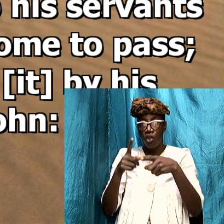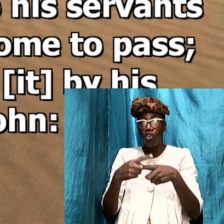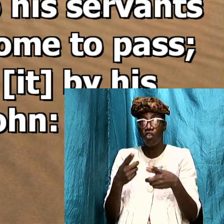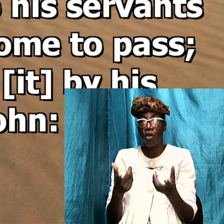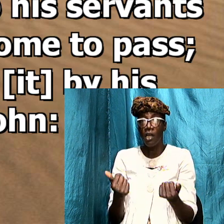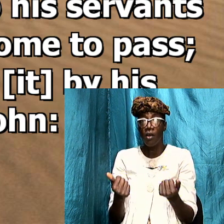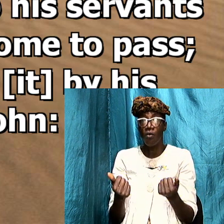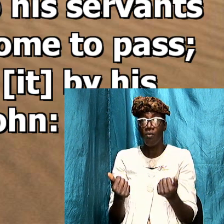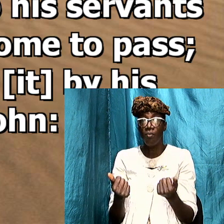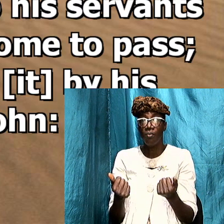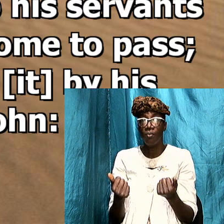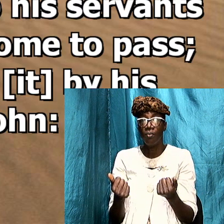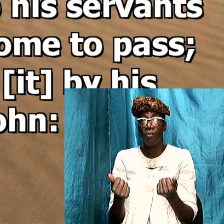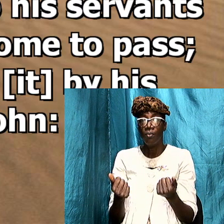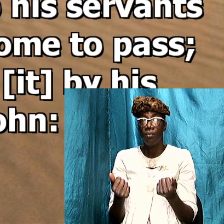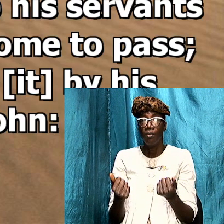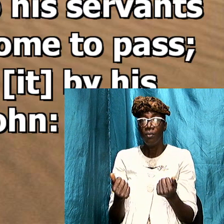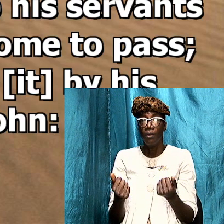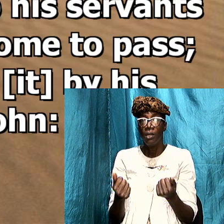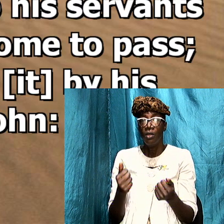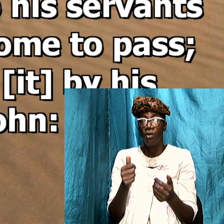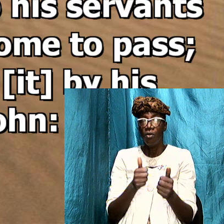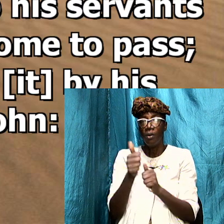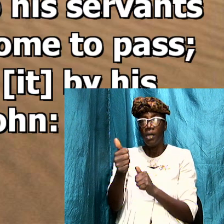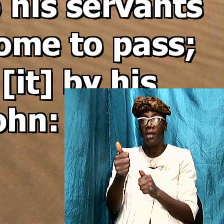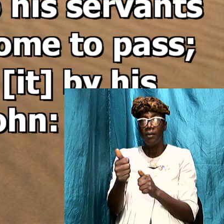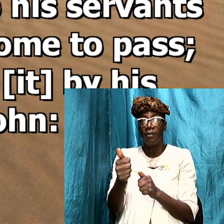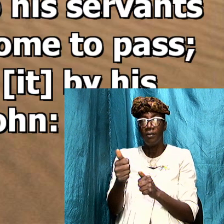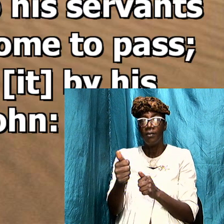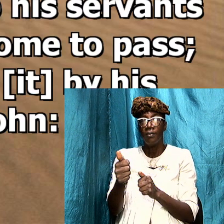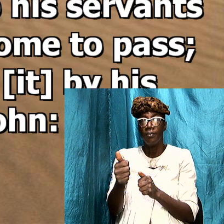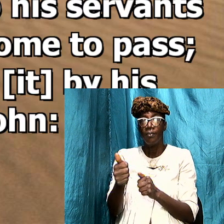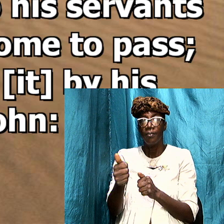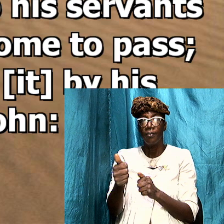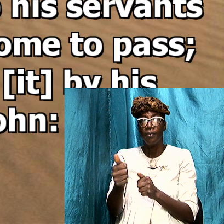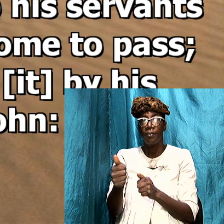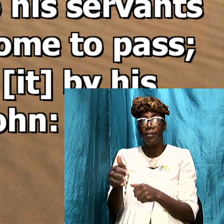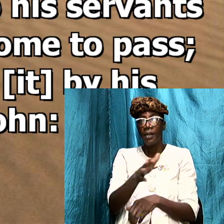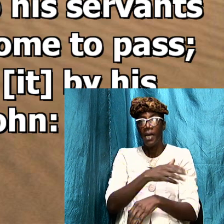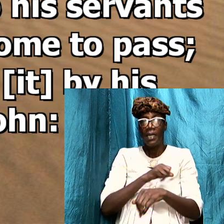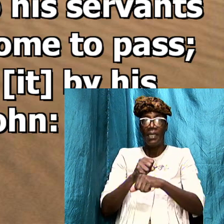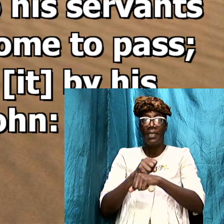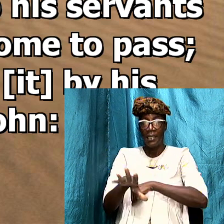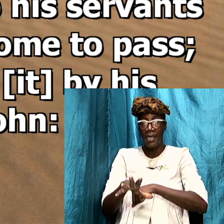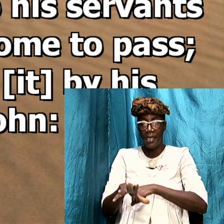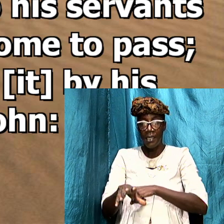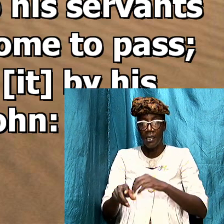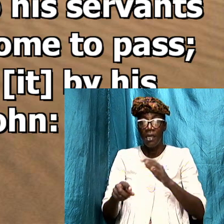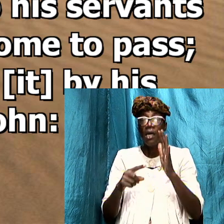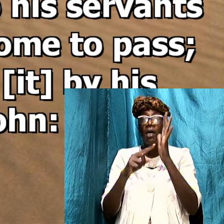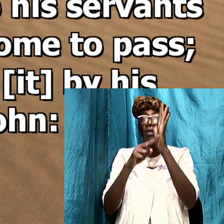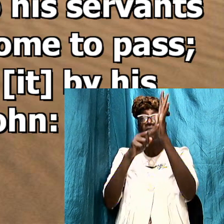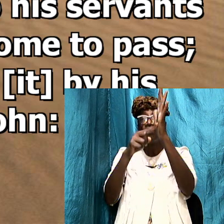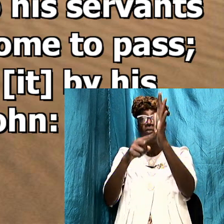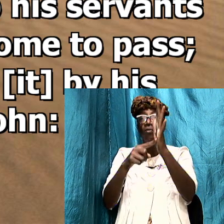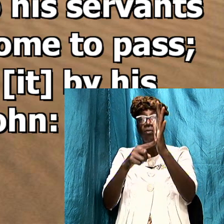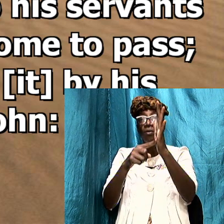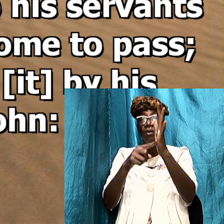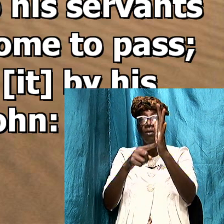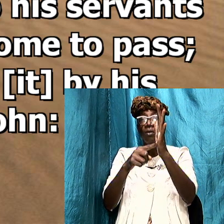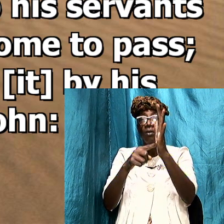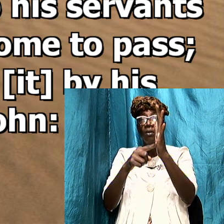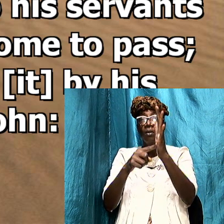must shortly come to pass and he sent and signified it